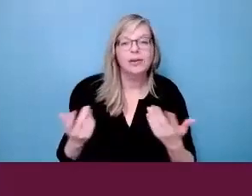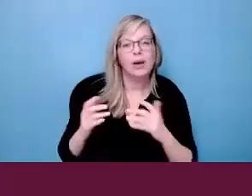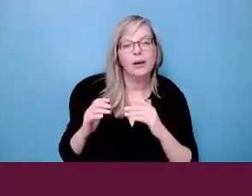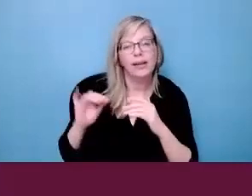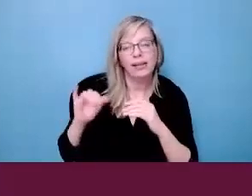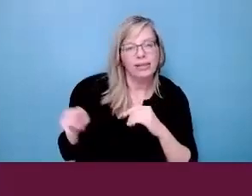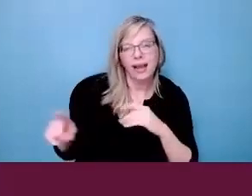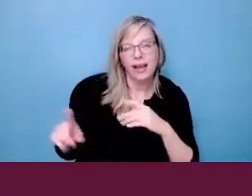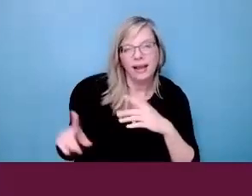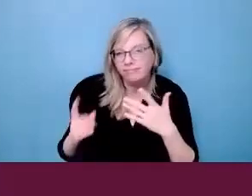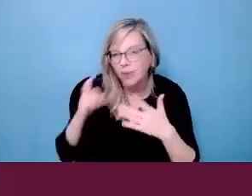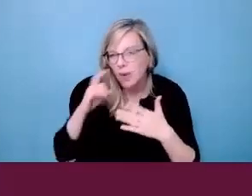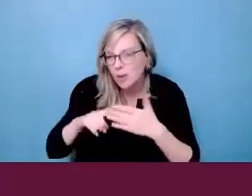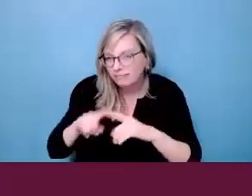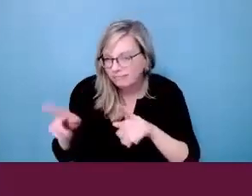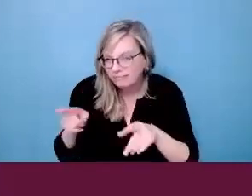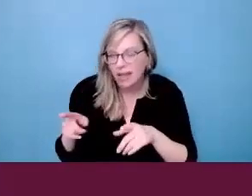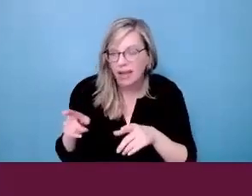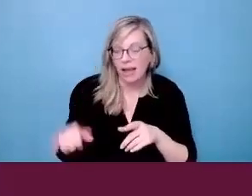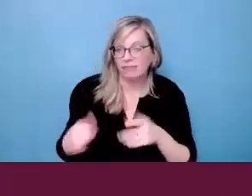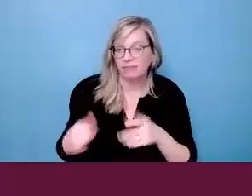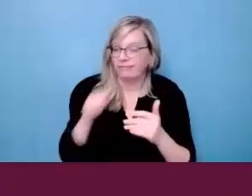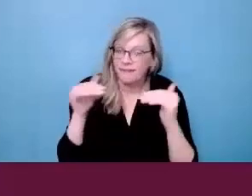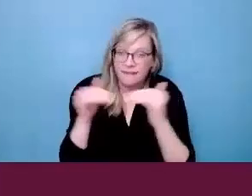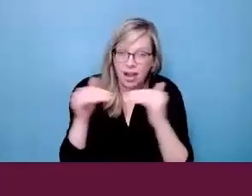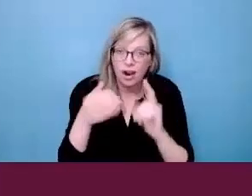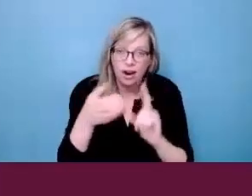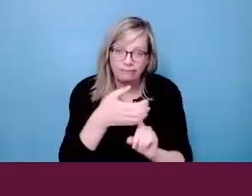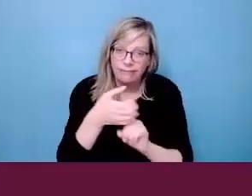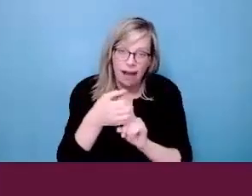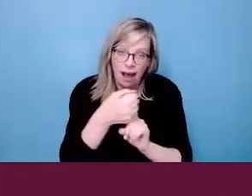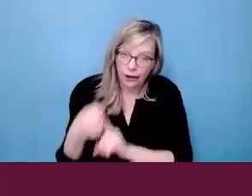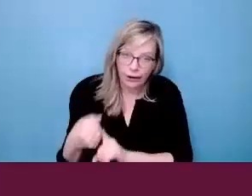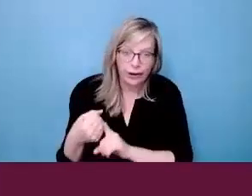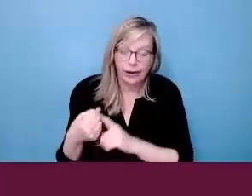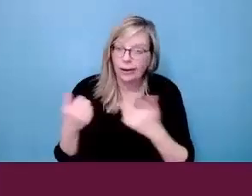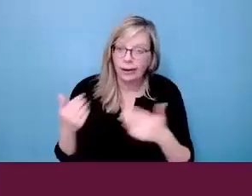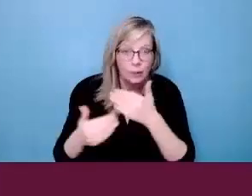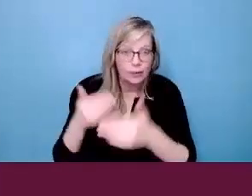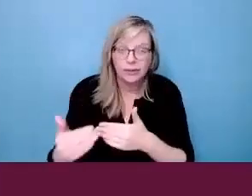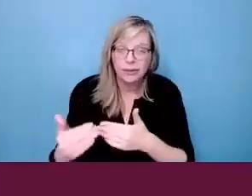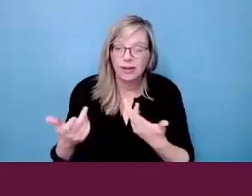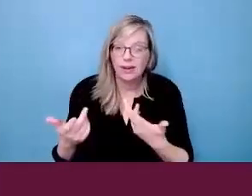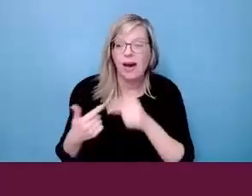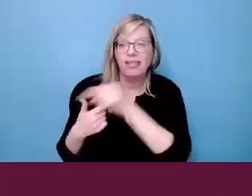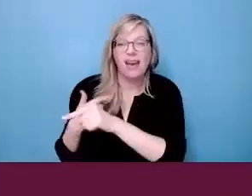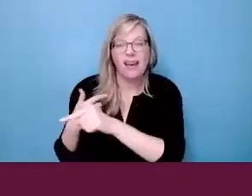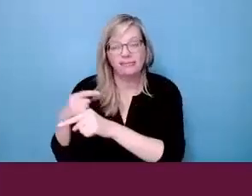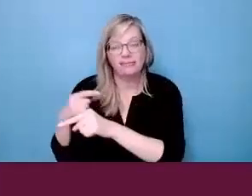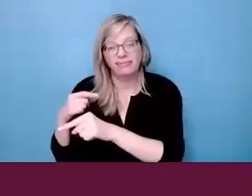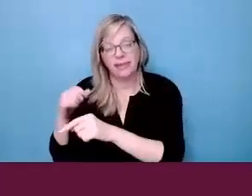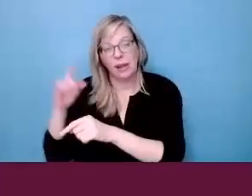this manifest in many ways, but lack of equitable and inclusive recruitment and hiring strategies are common,